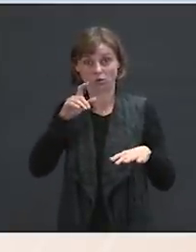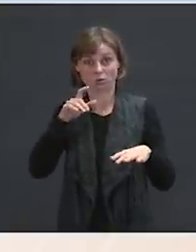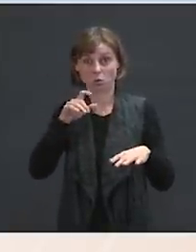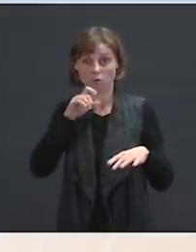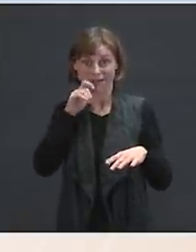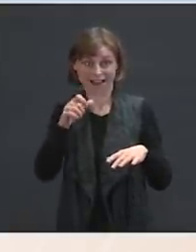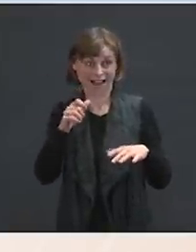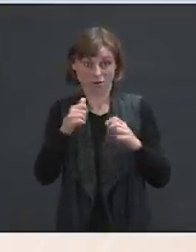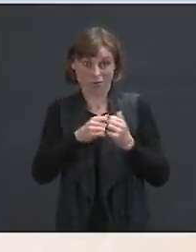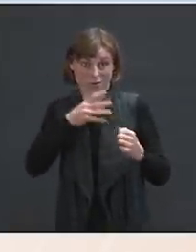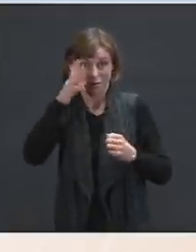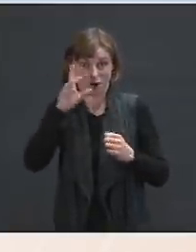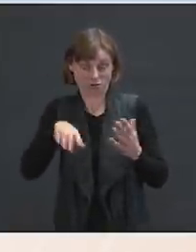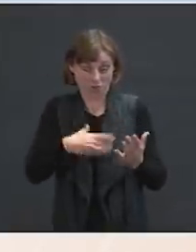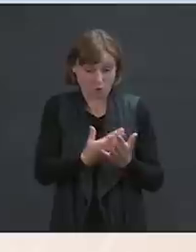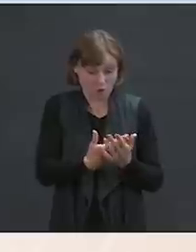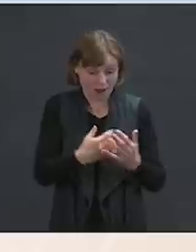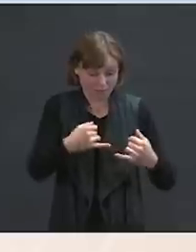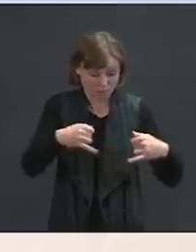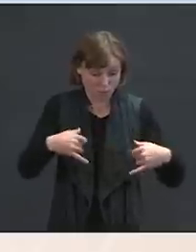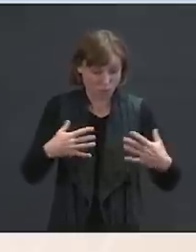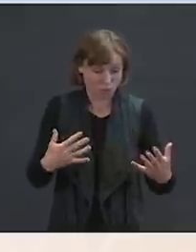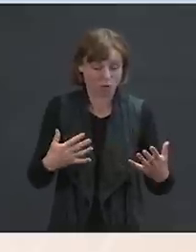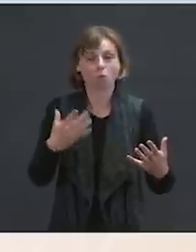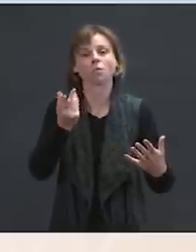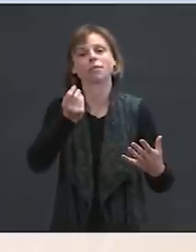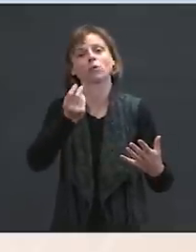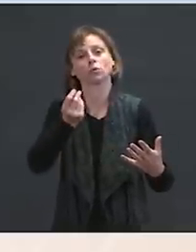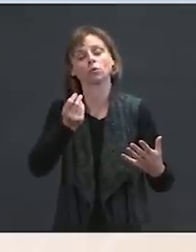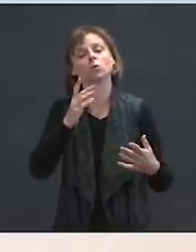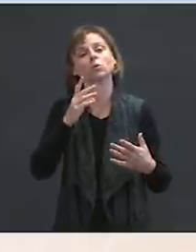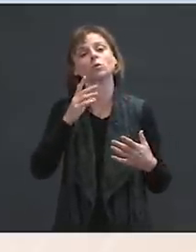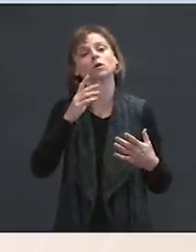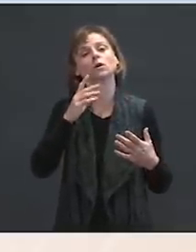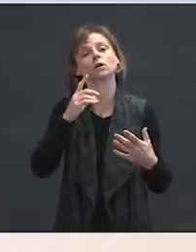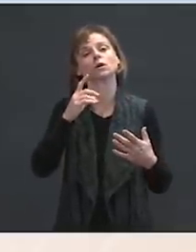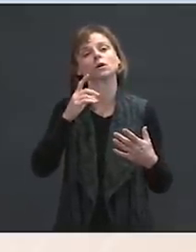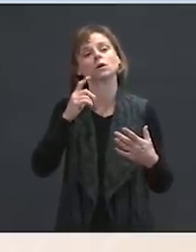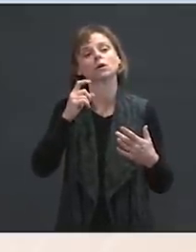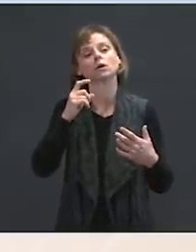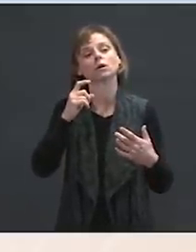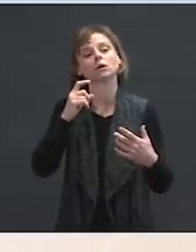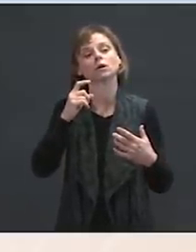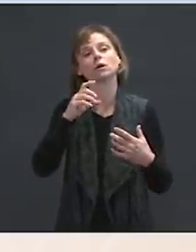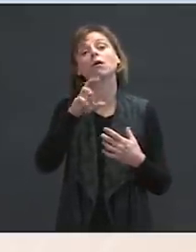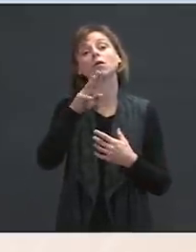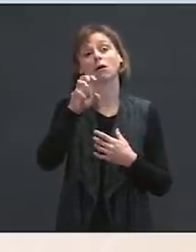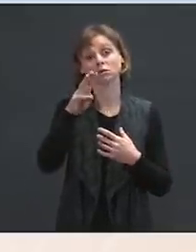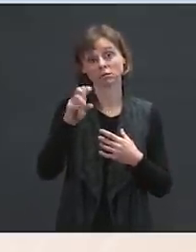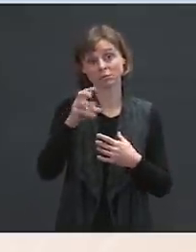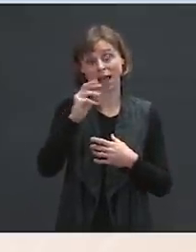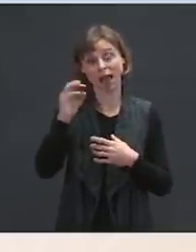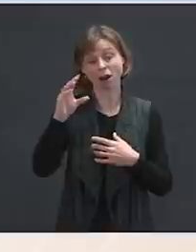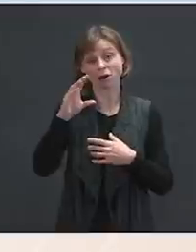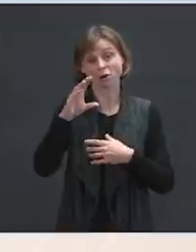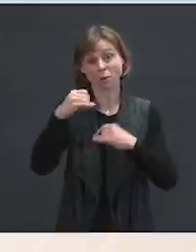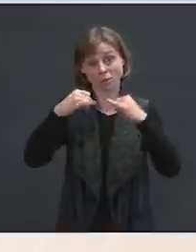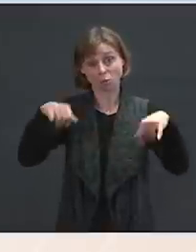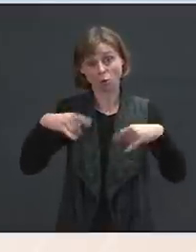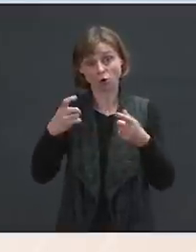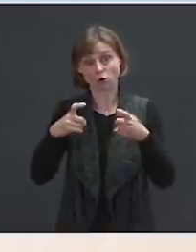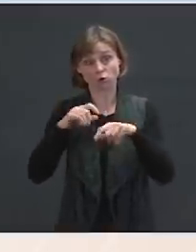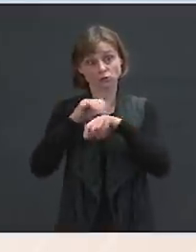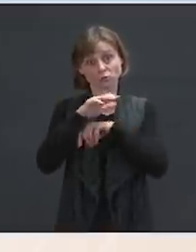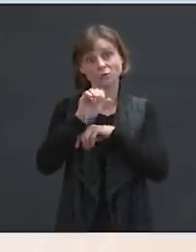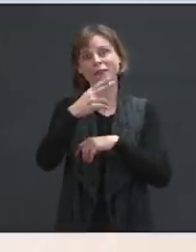the process, how it works, is that Customs and Border Control continue to transfer unaccompanied children to the HHS Office